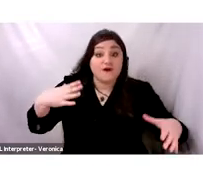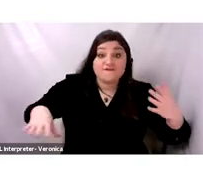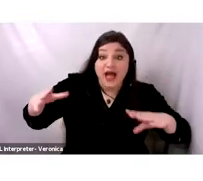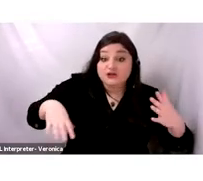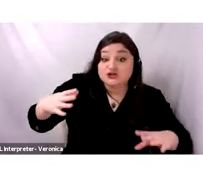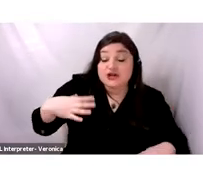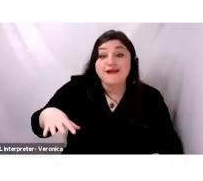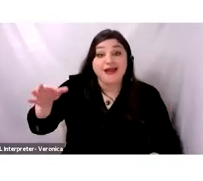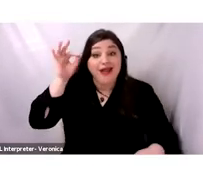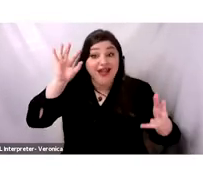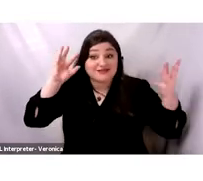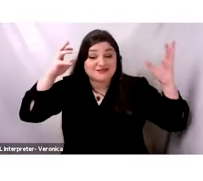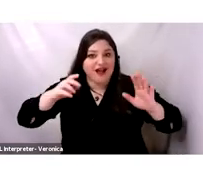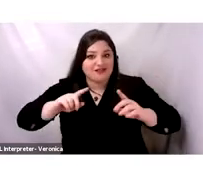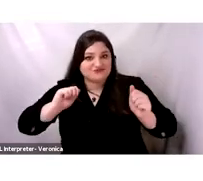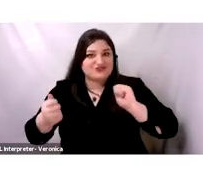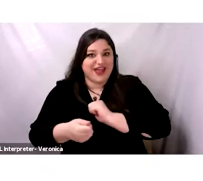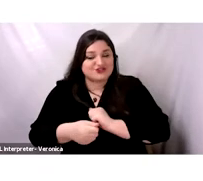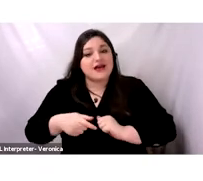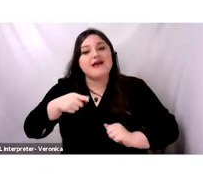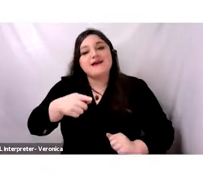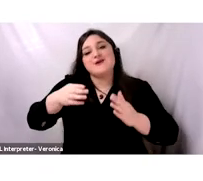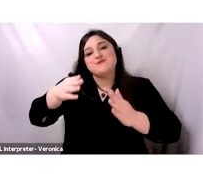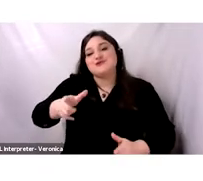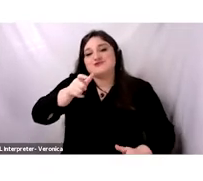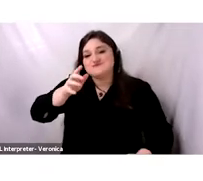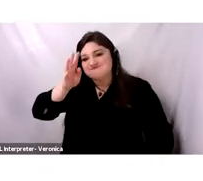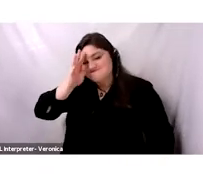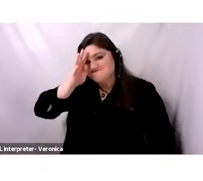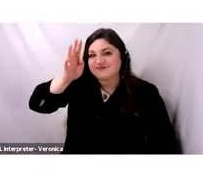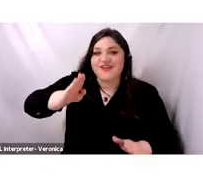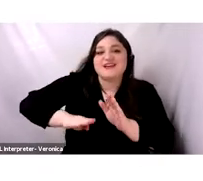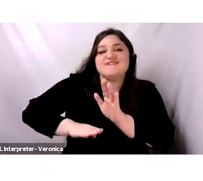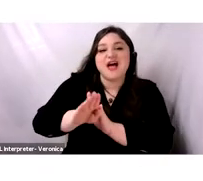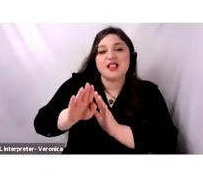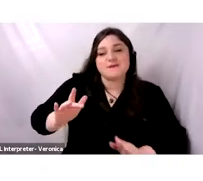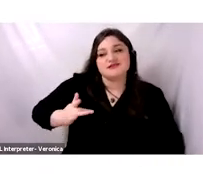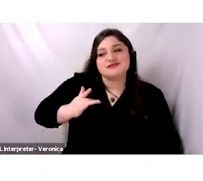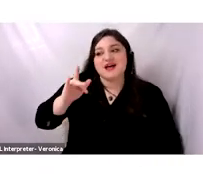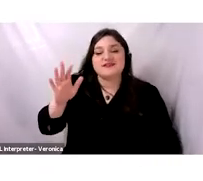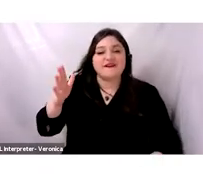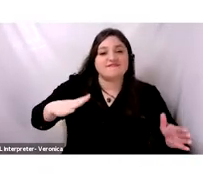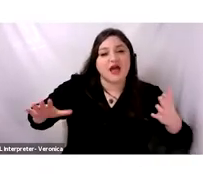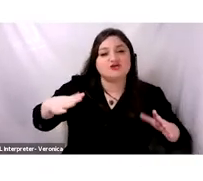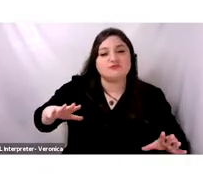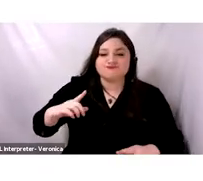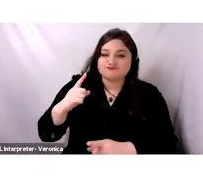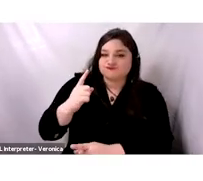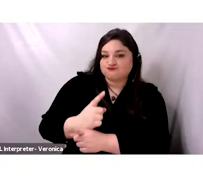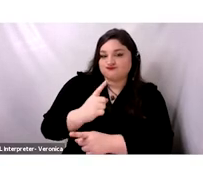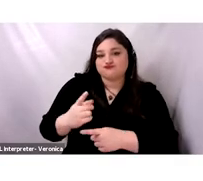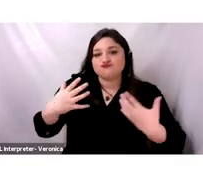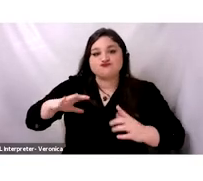basically developed the concept of fashion and of social etiquette. Like this, he